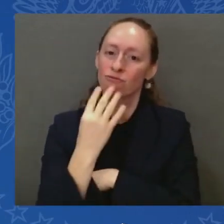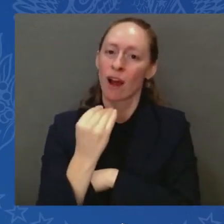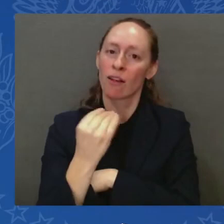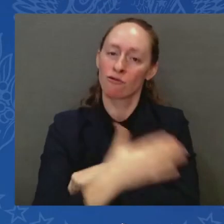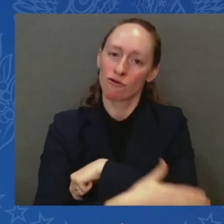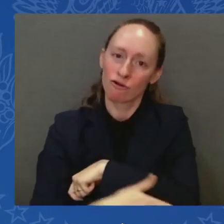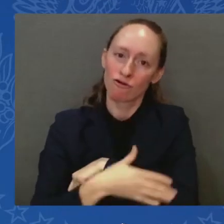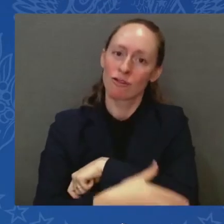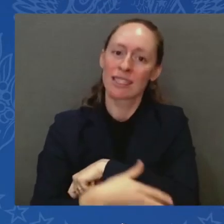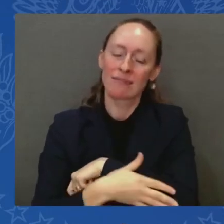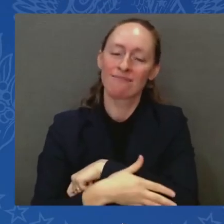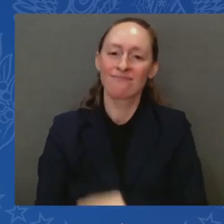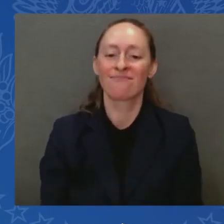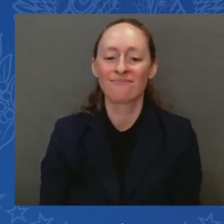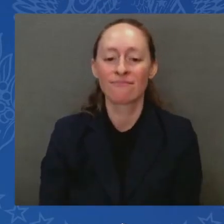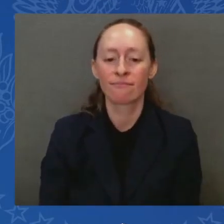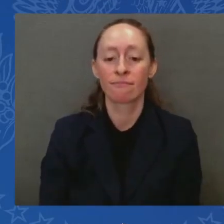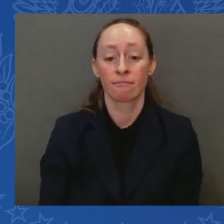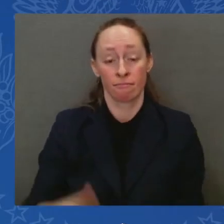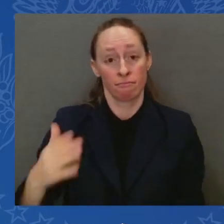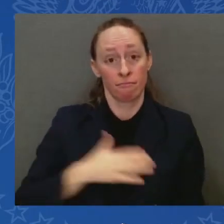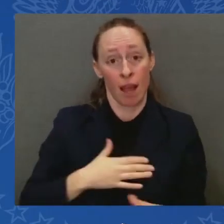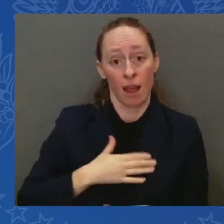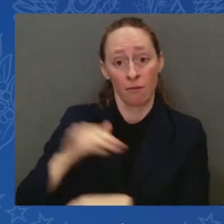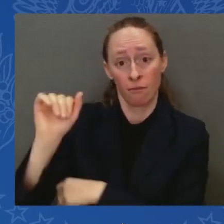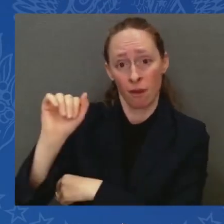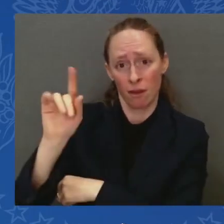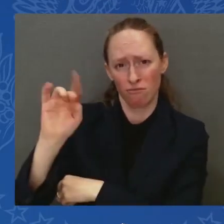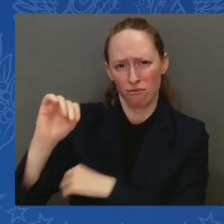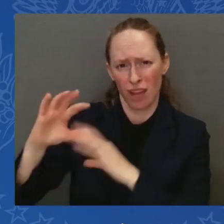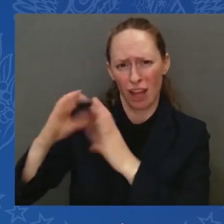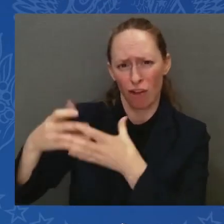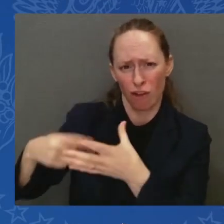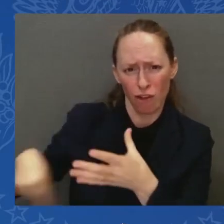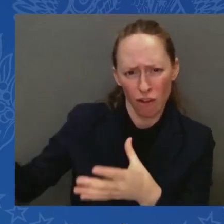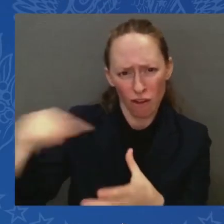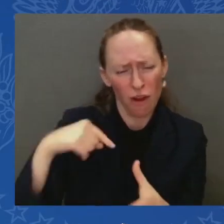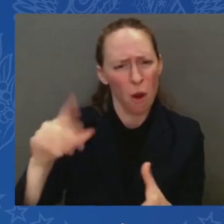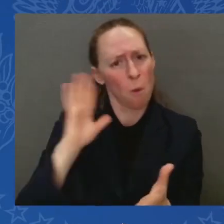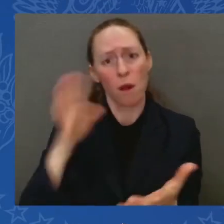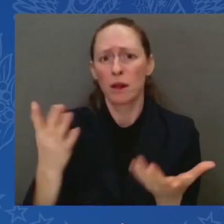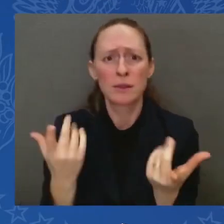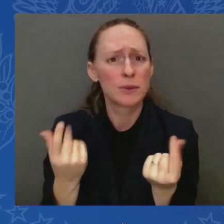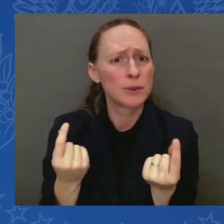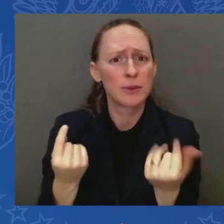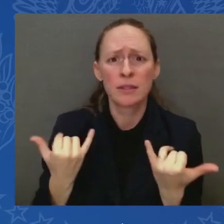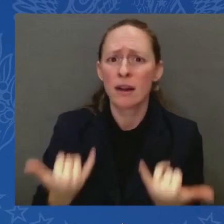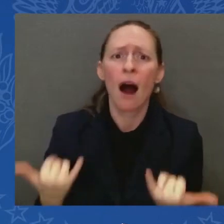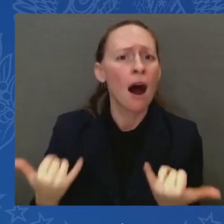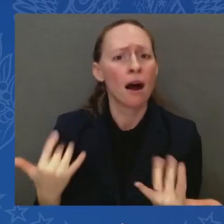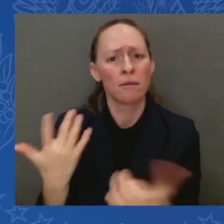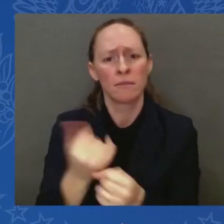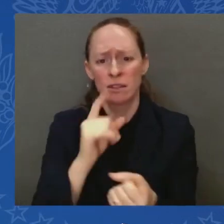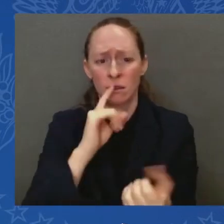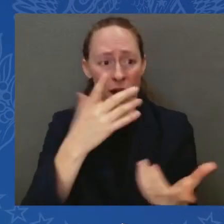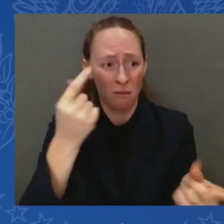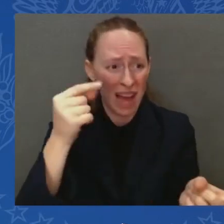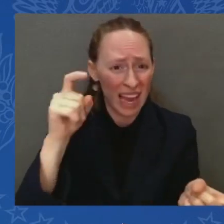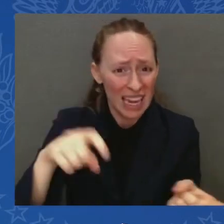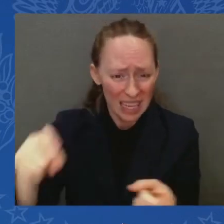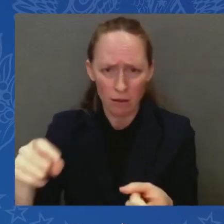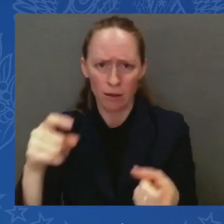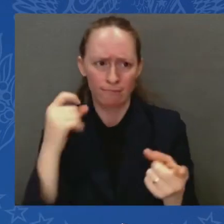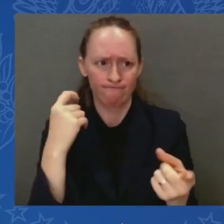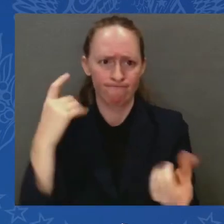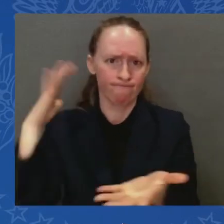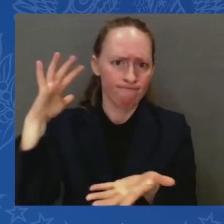We're going to make sure we have what you have what you need to protect your people to defend your nation. For decades, we've ensured